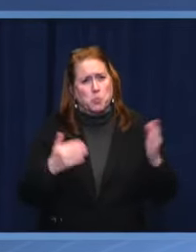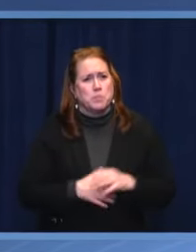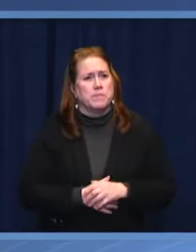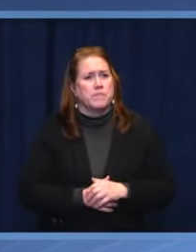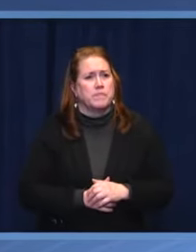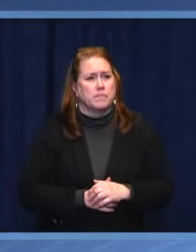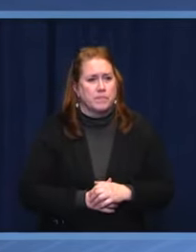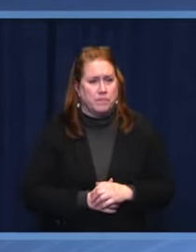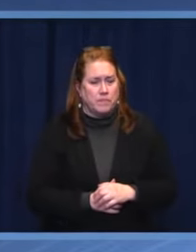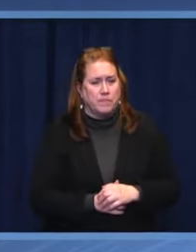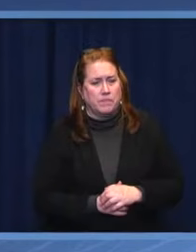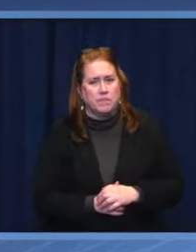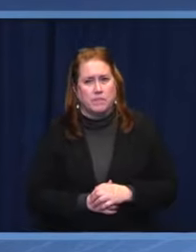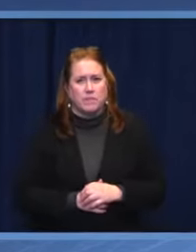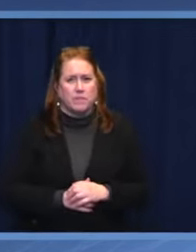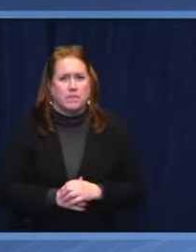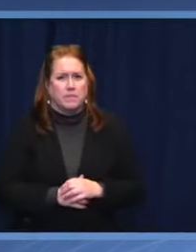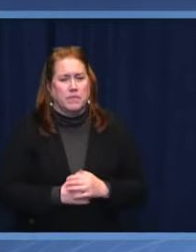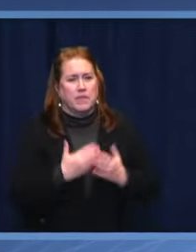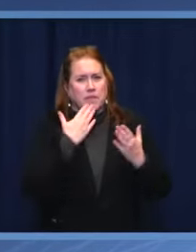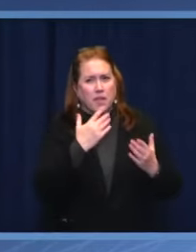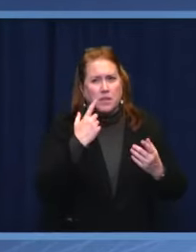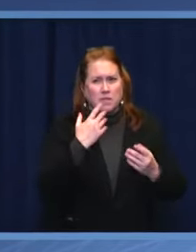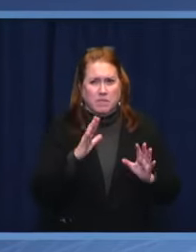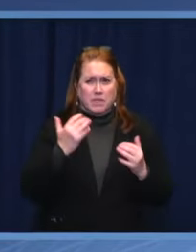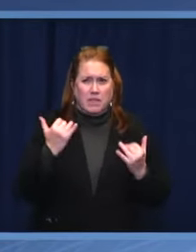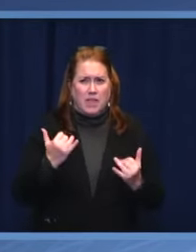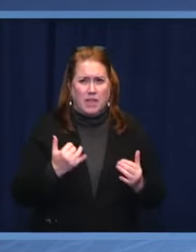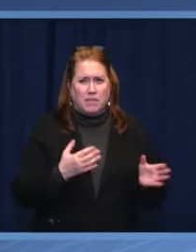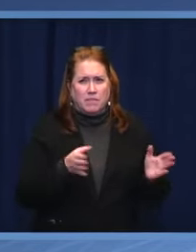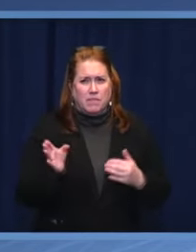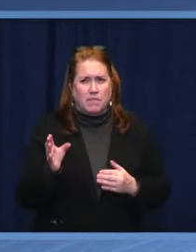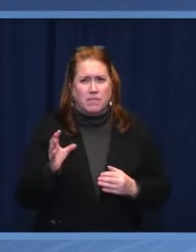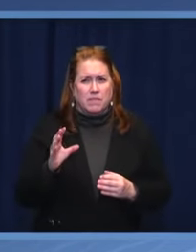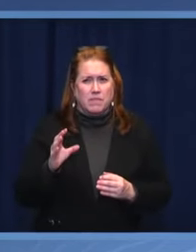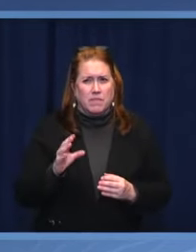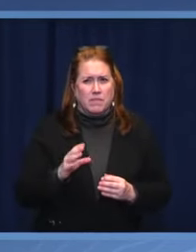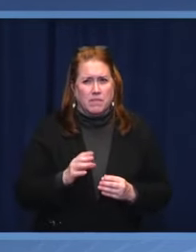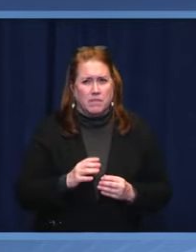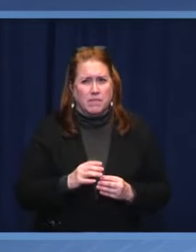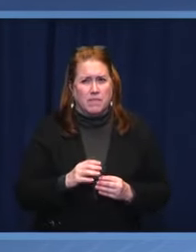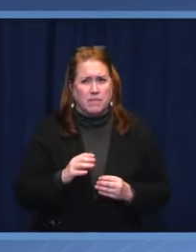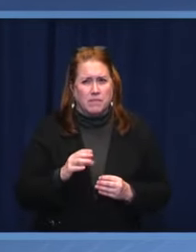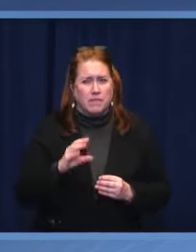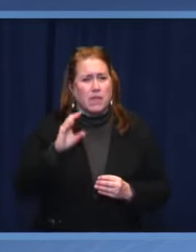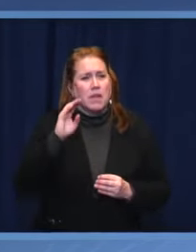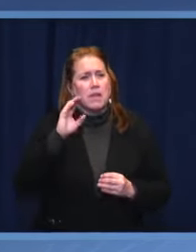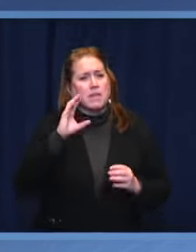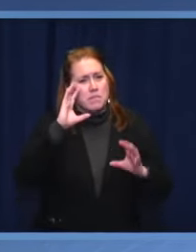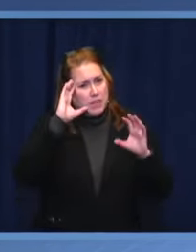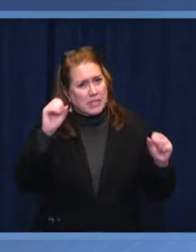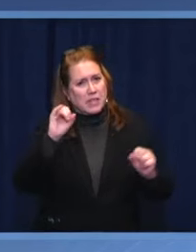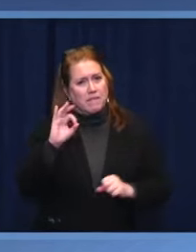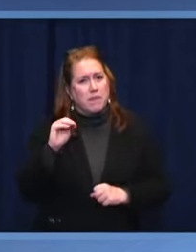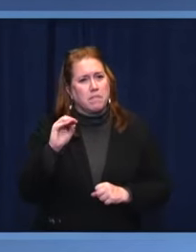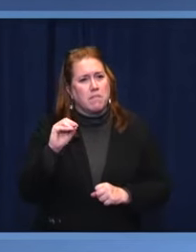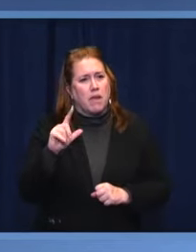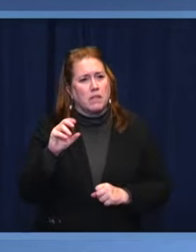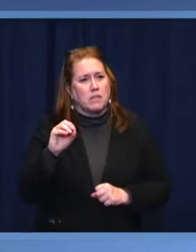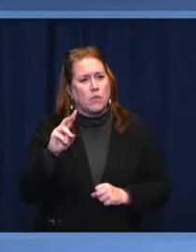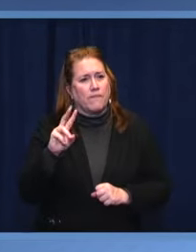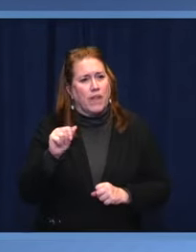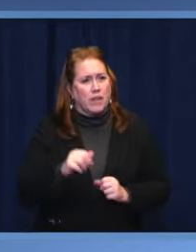Thank you very much, Mr. President. We turn now to President Sandu of Moldova. Madam President. Three, two,